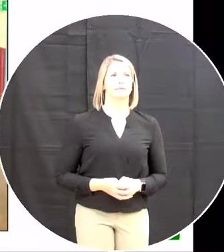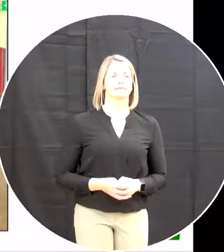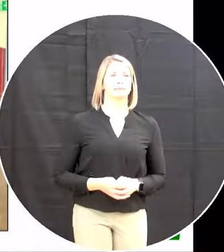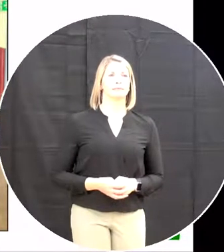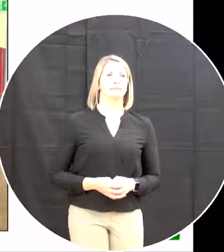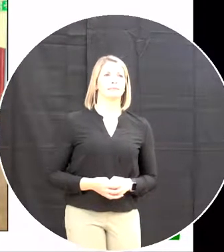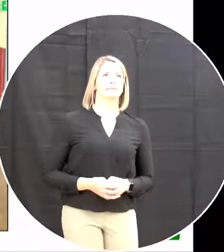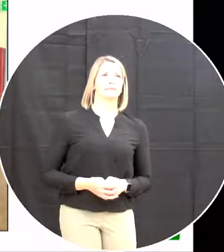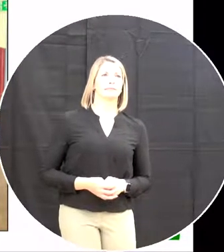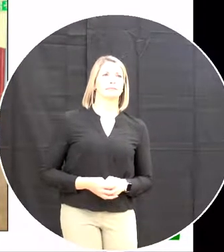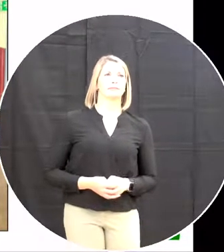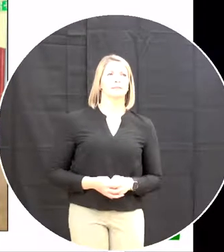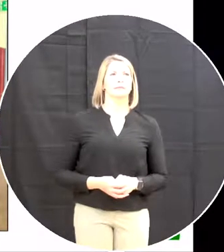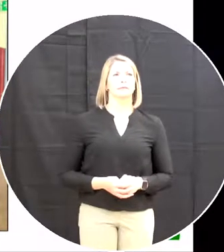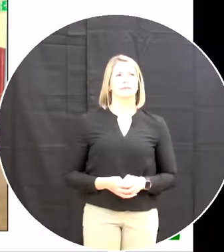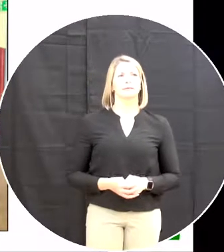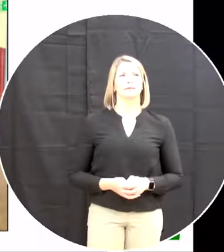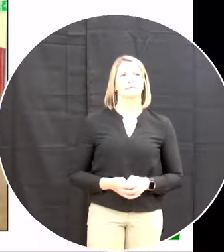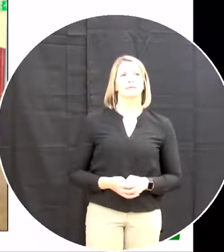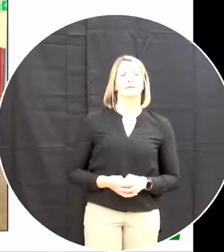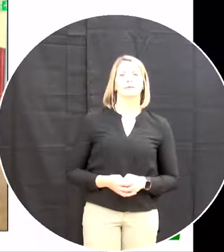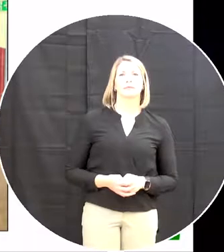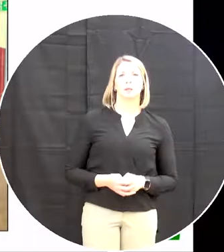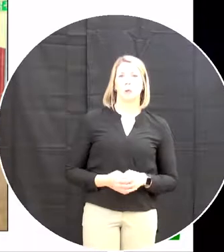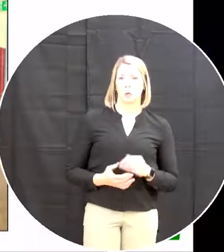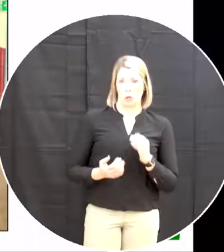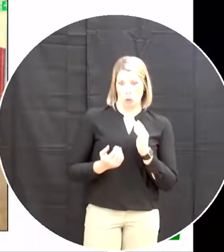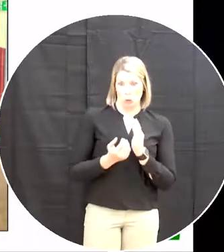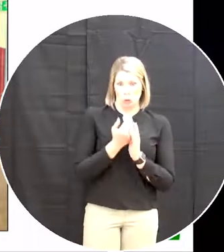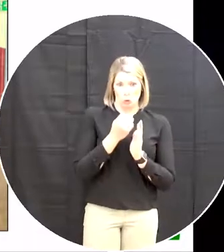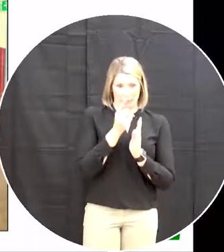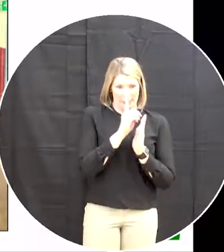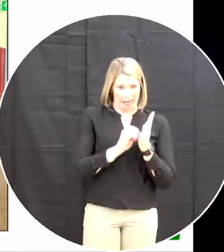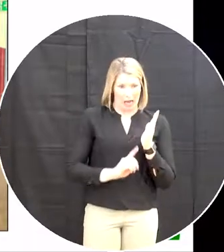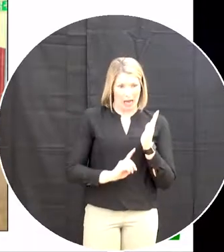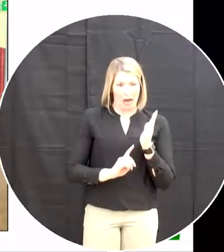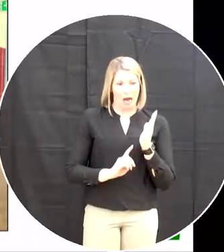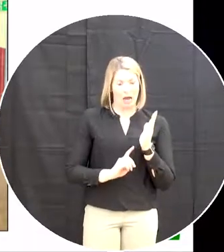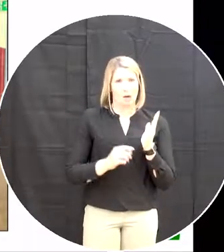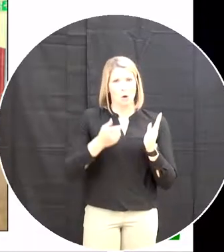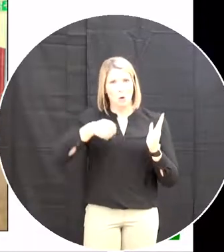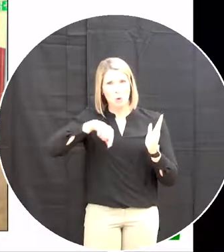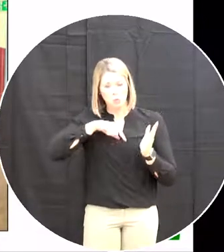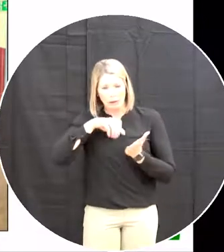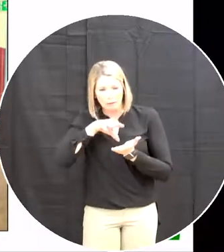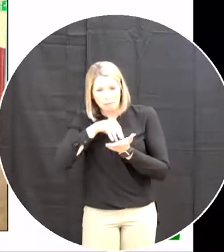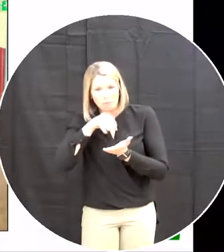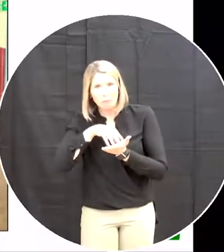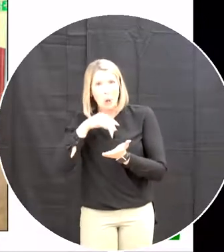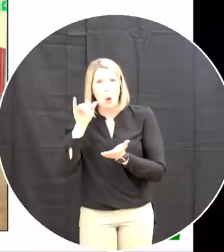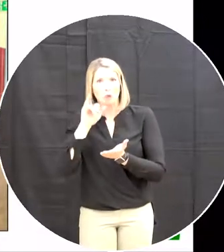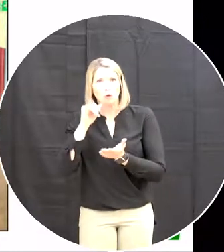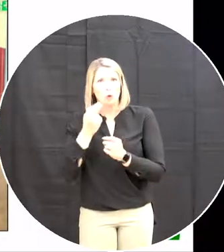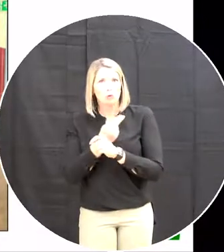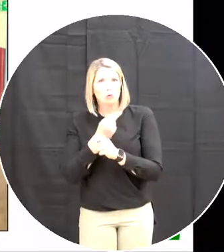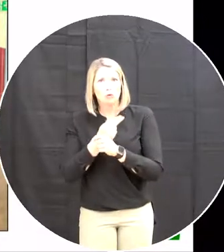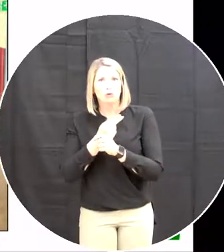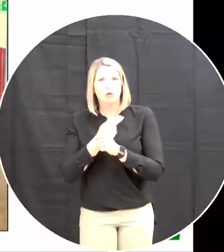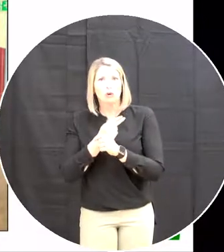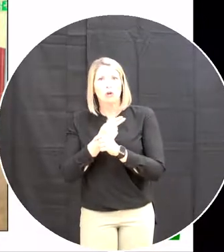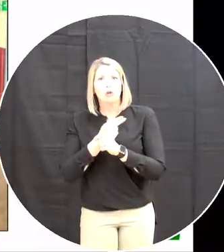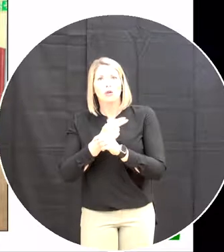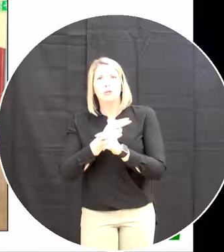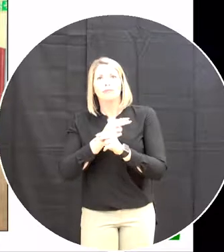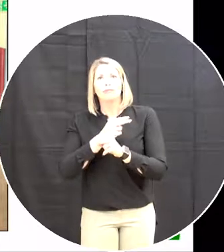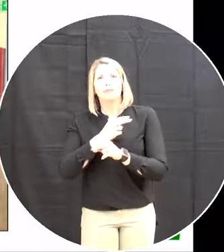And we learn from every new design This one has universal design With level